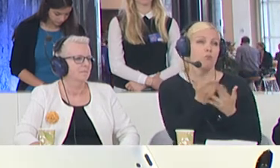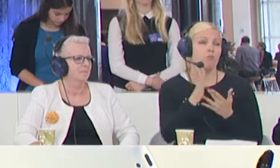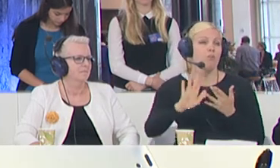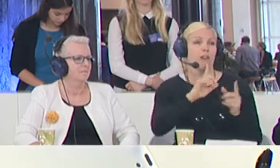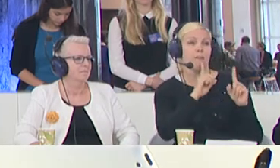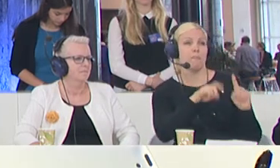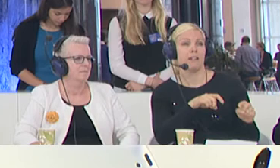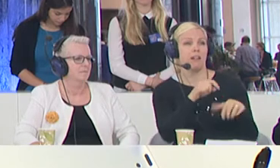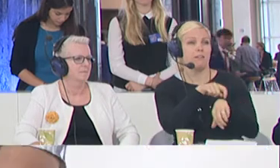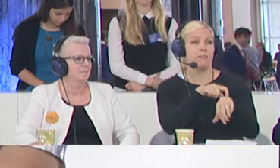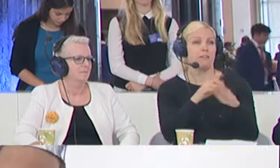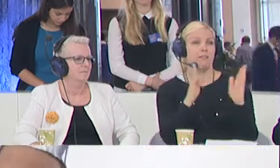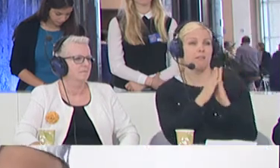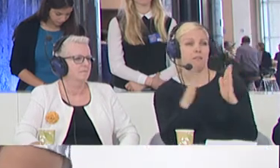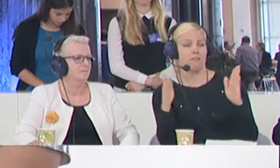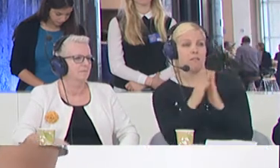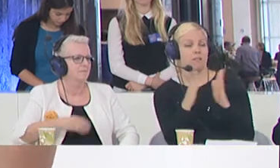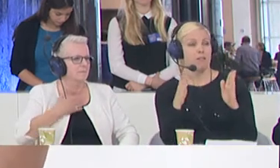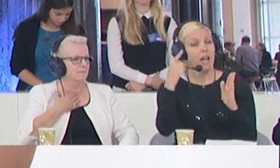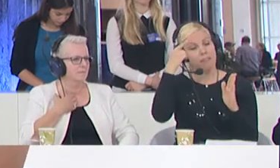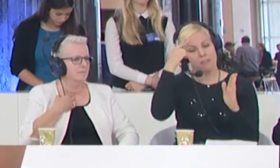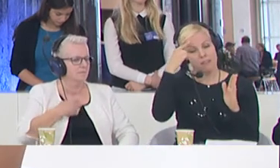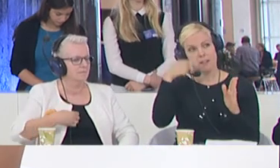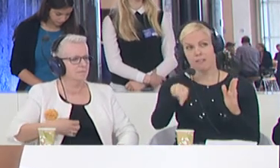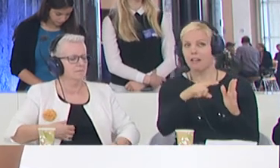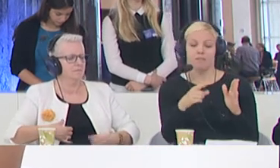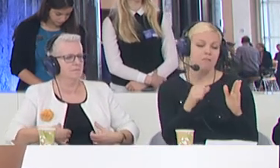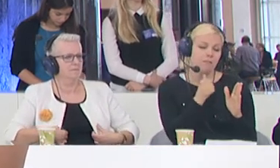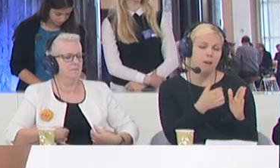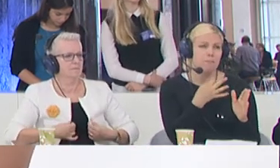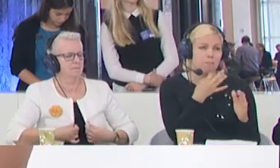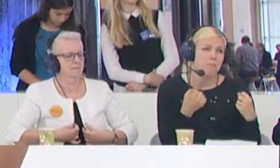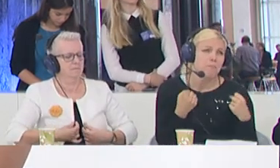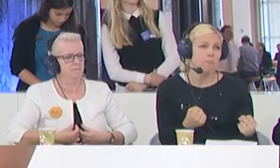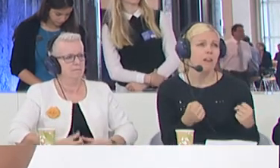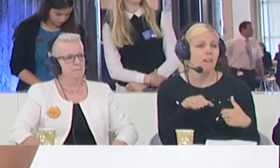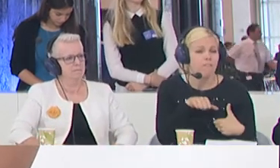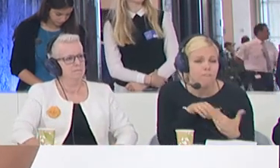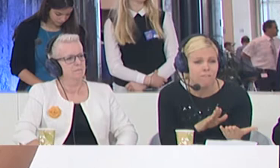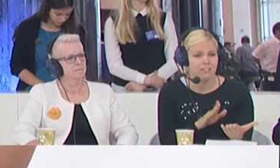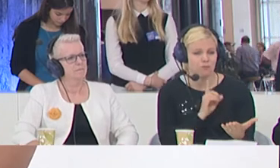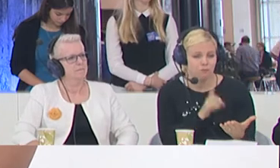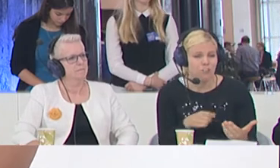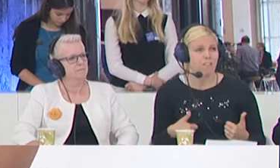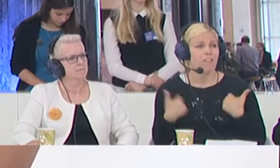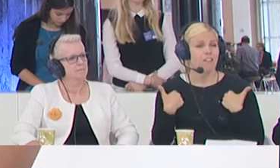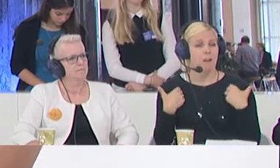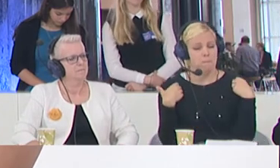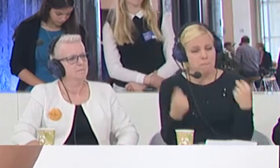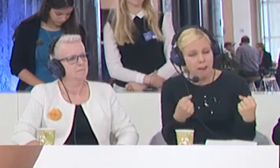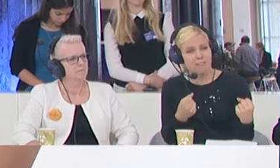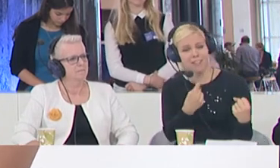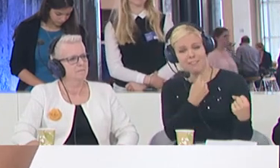and go face people with the reality and be brave enough to say we have to help.